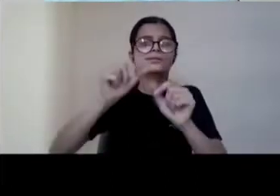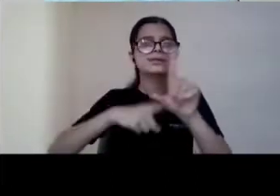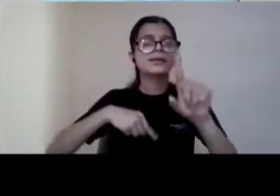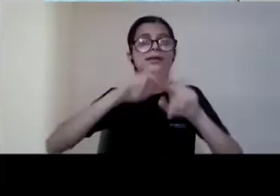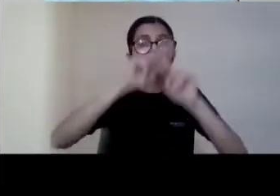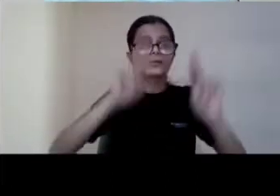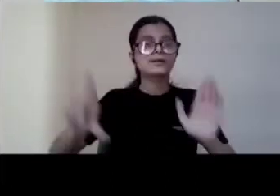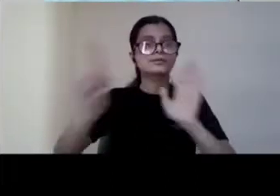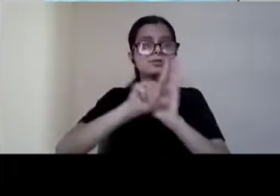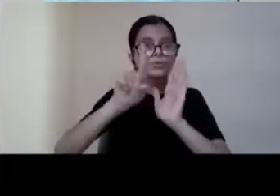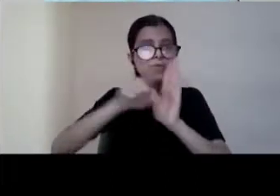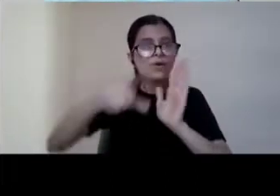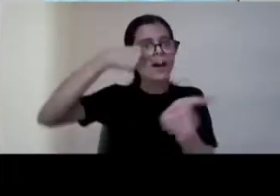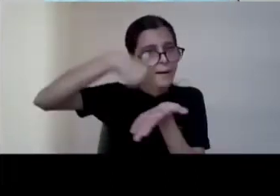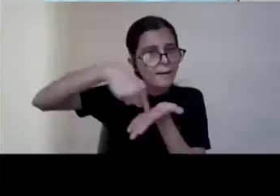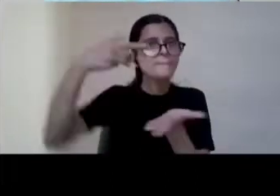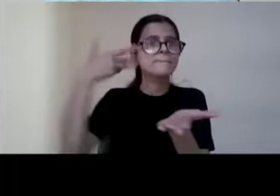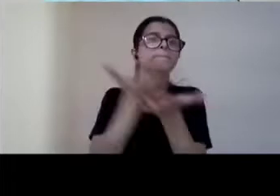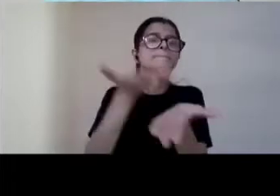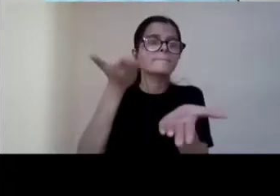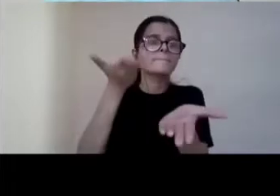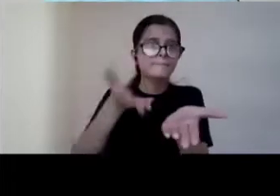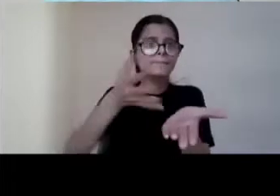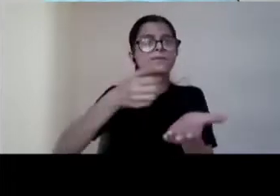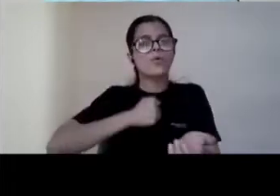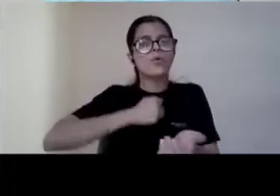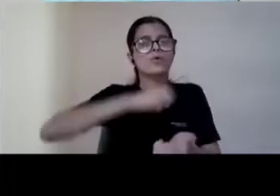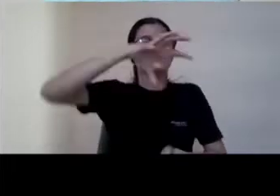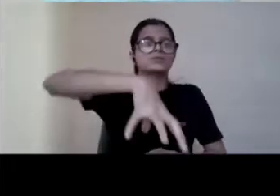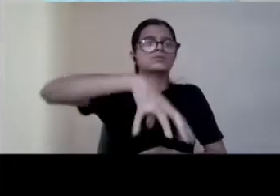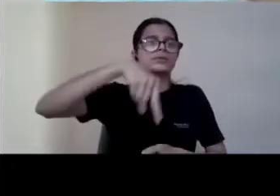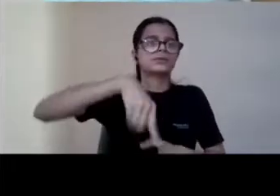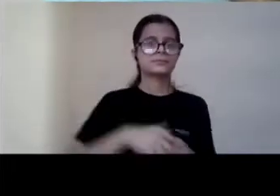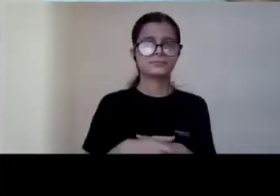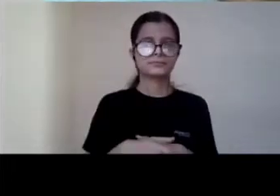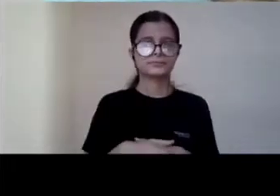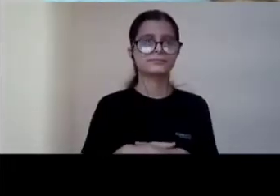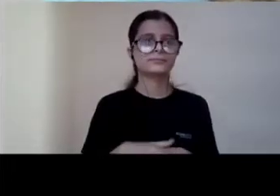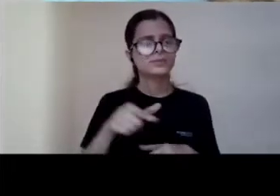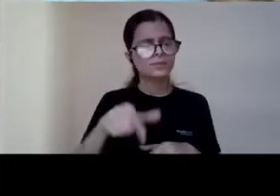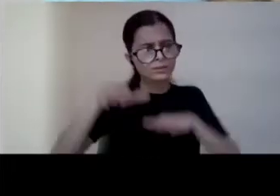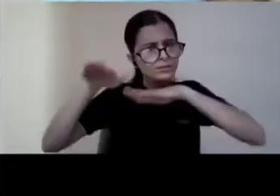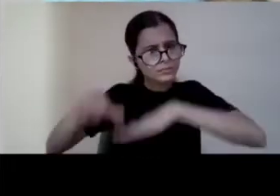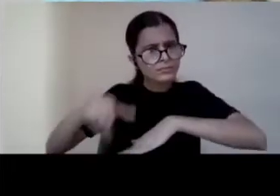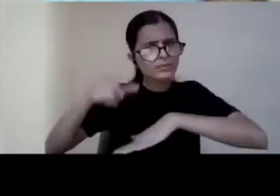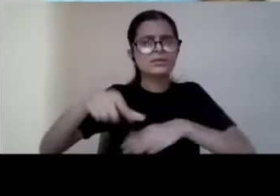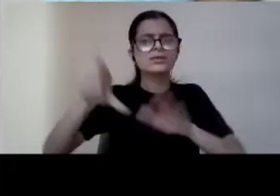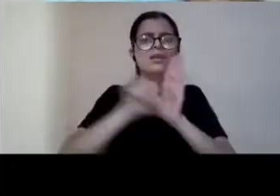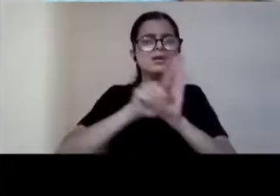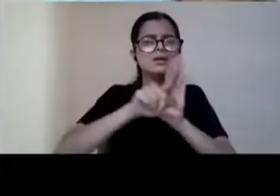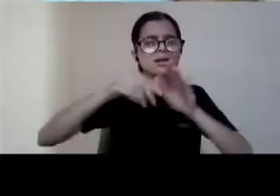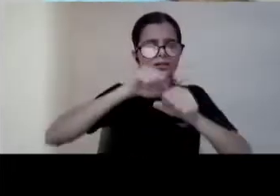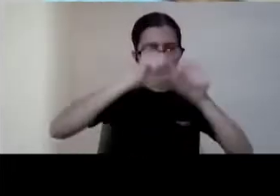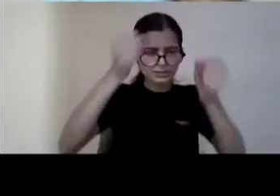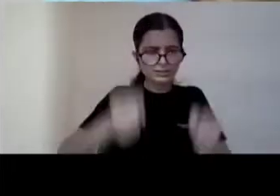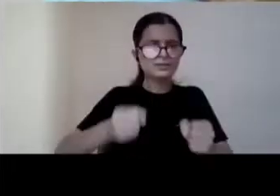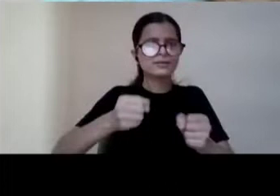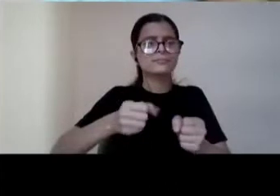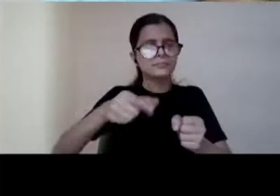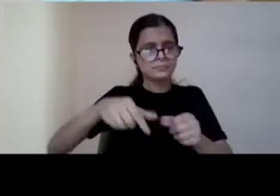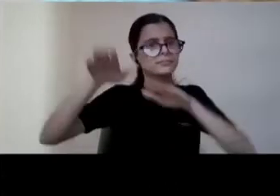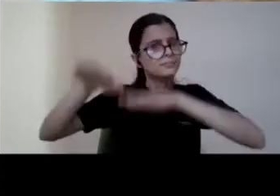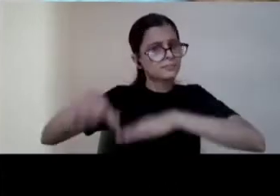will be applicable in our country so it depends on the legal system of a country whether